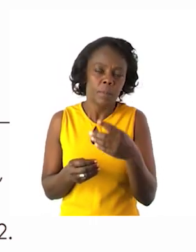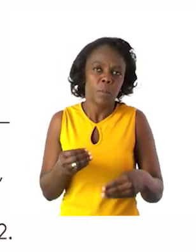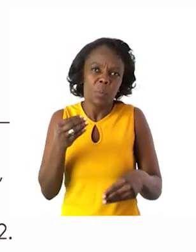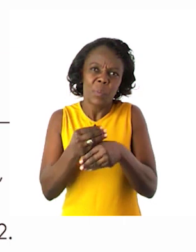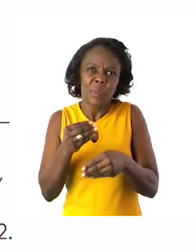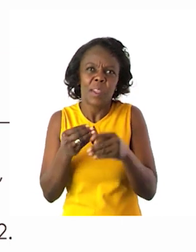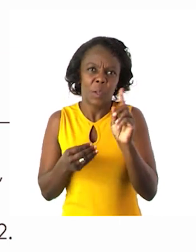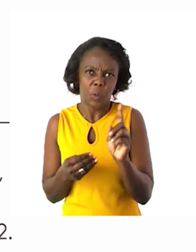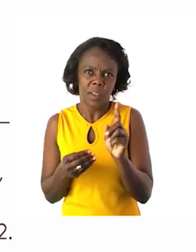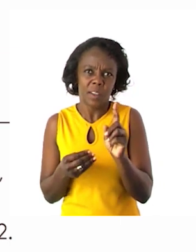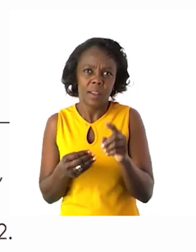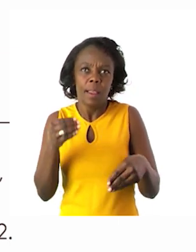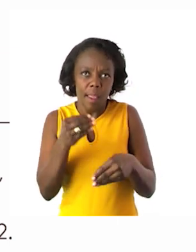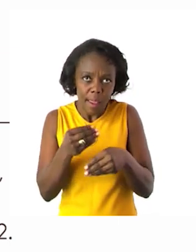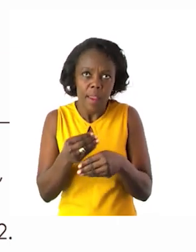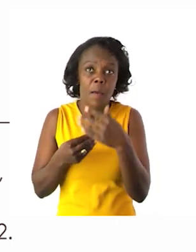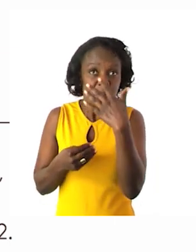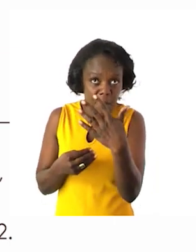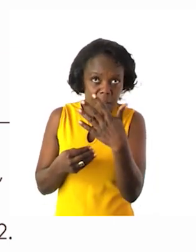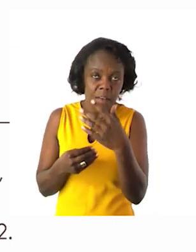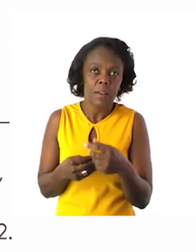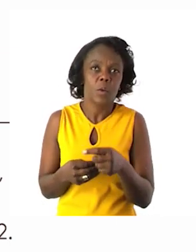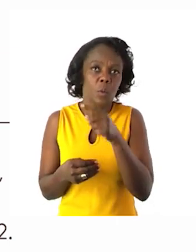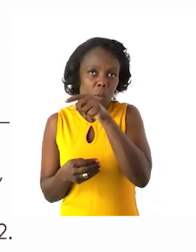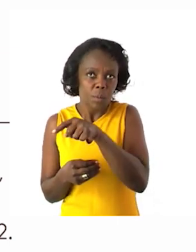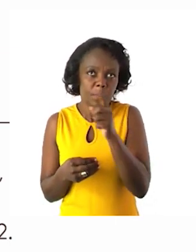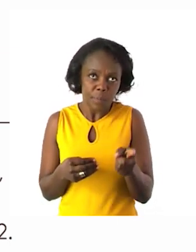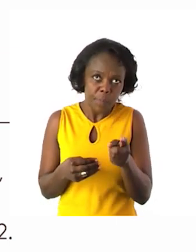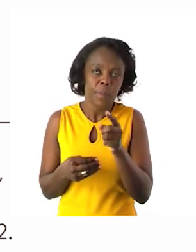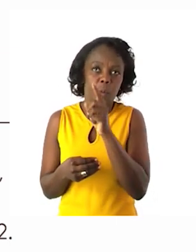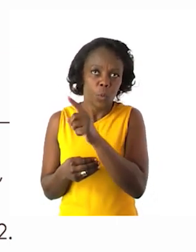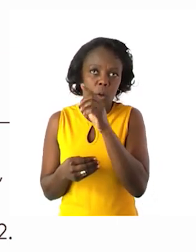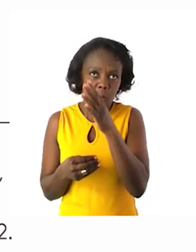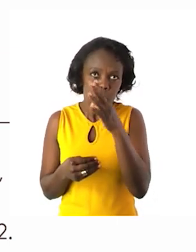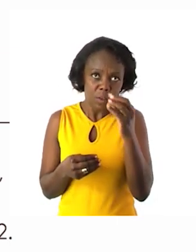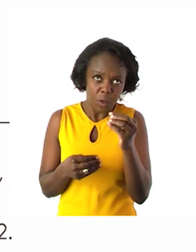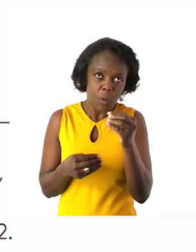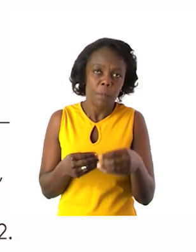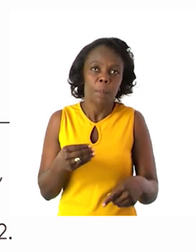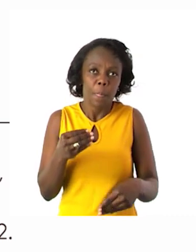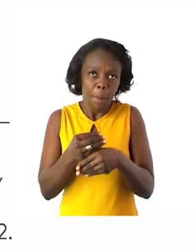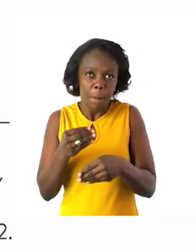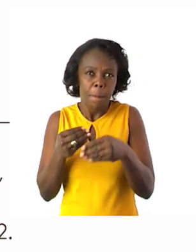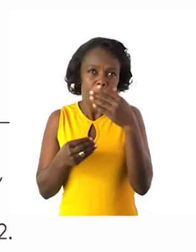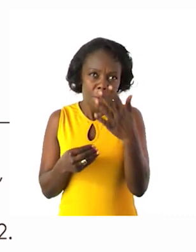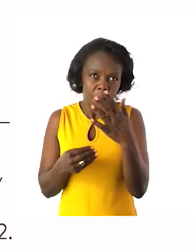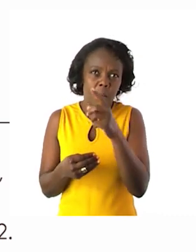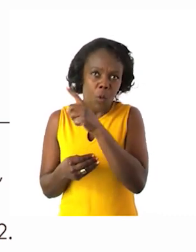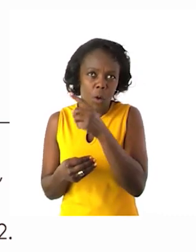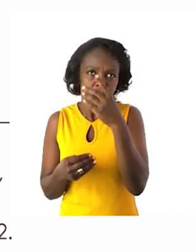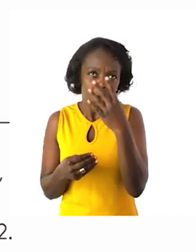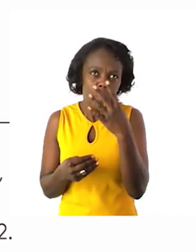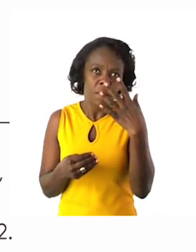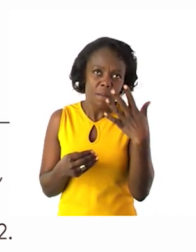we have revised now how to count in 2s. Therefore before you start filling in the numbers don't just fill in